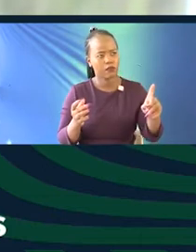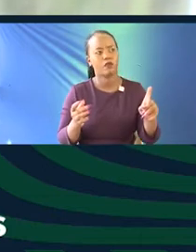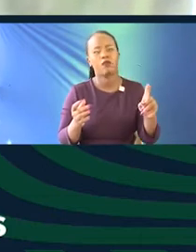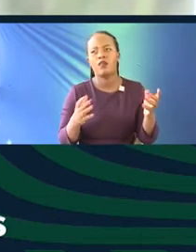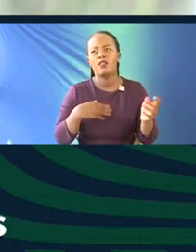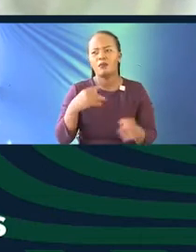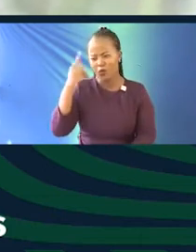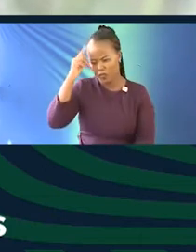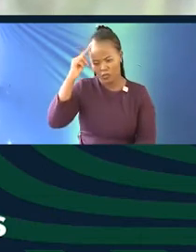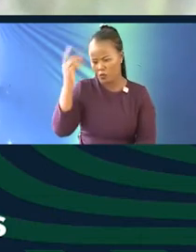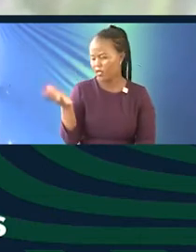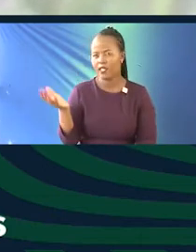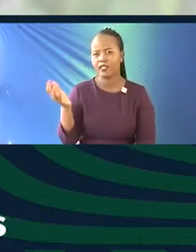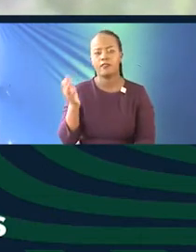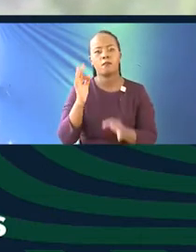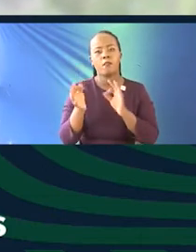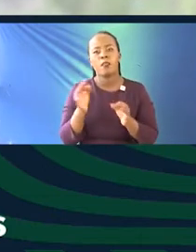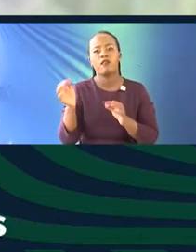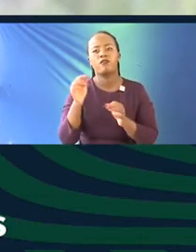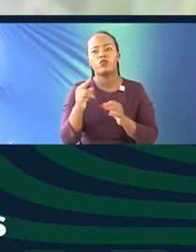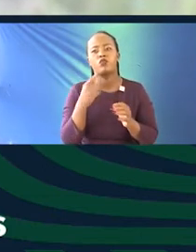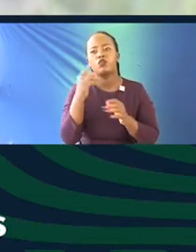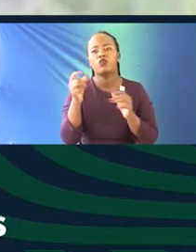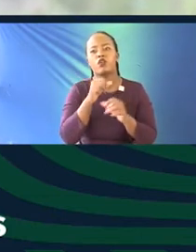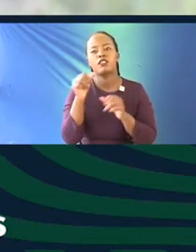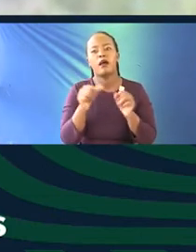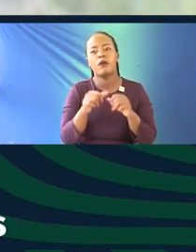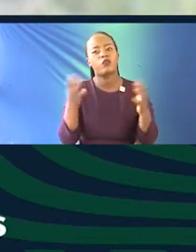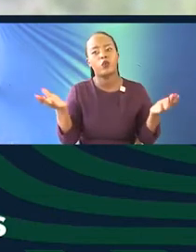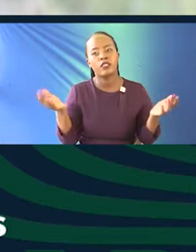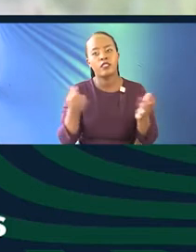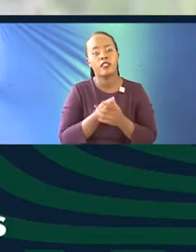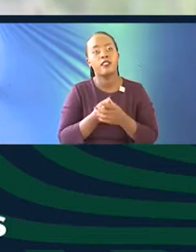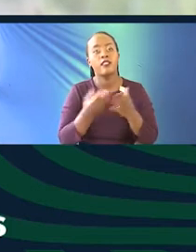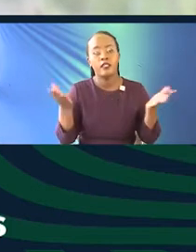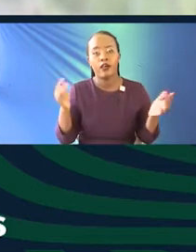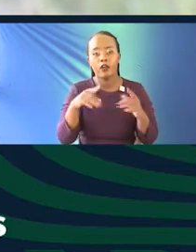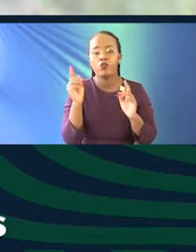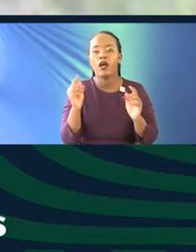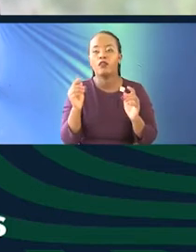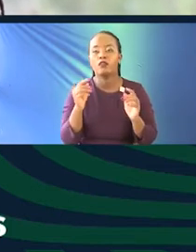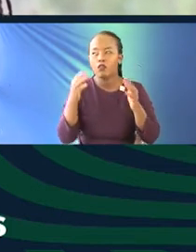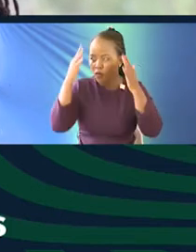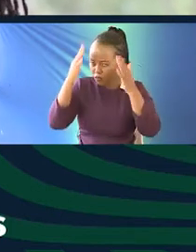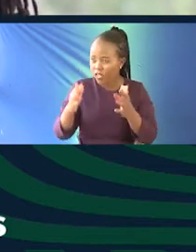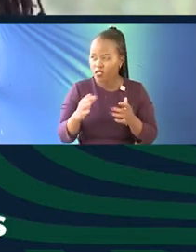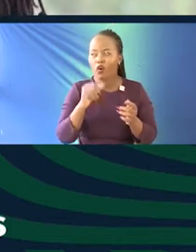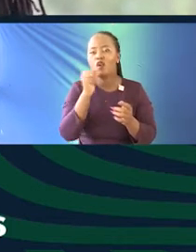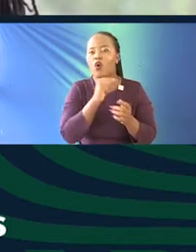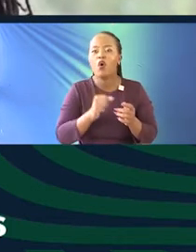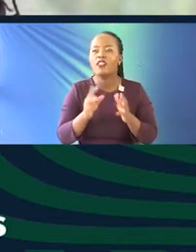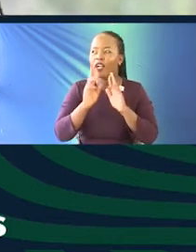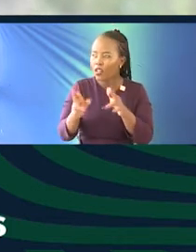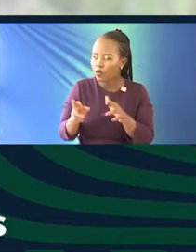you. I was wondering if you could, you mentioned something about, you you're going back to some of the older records and how